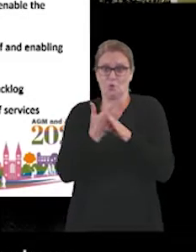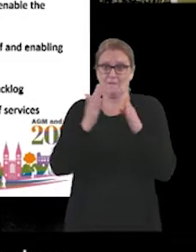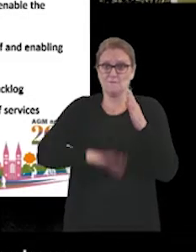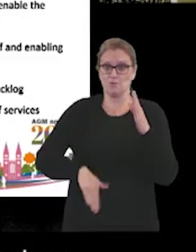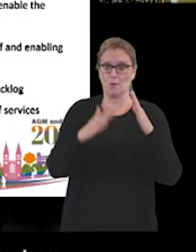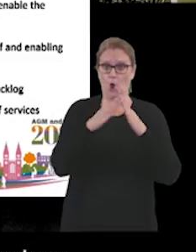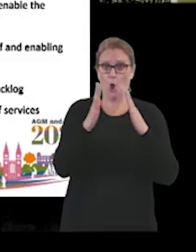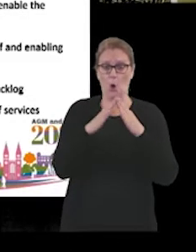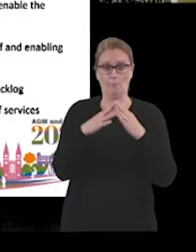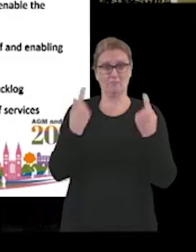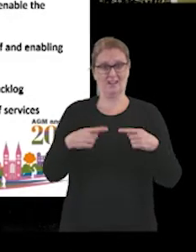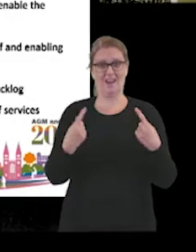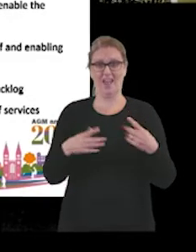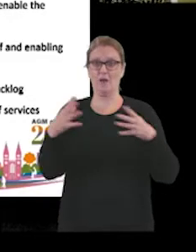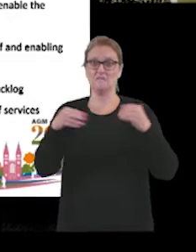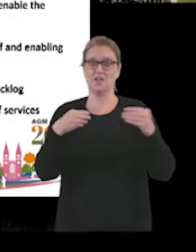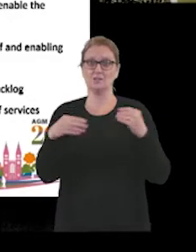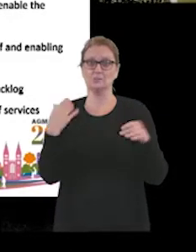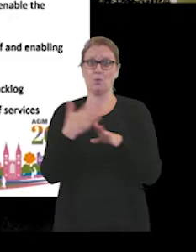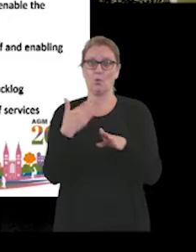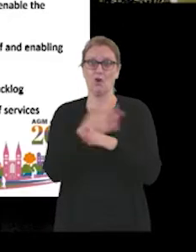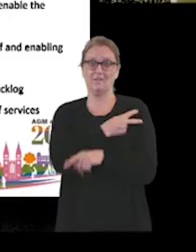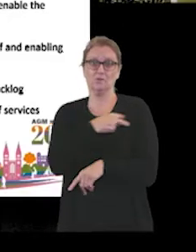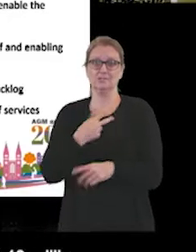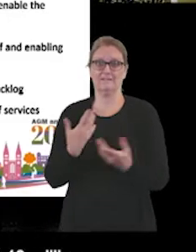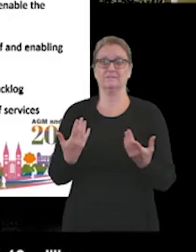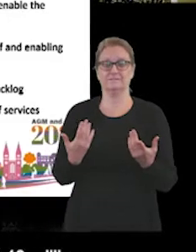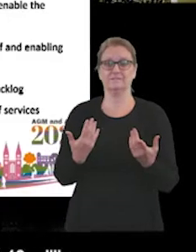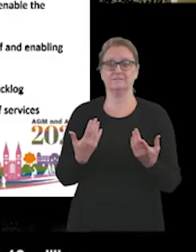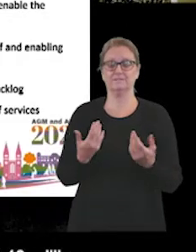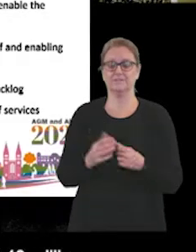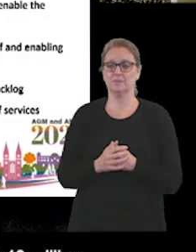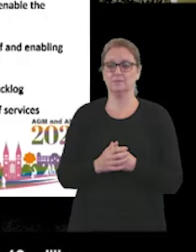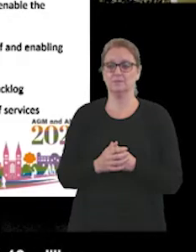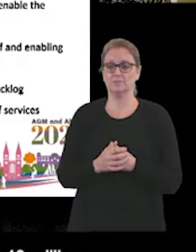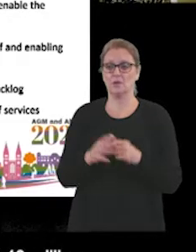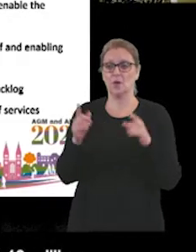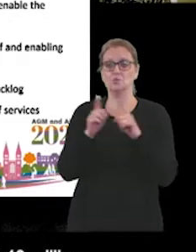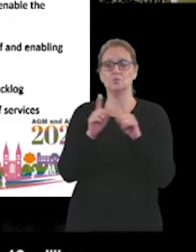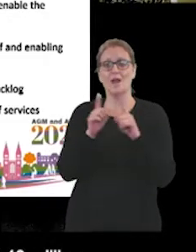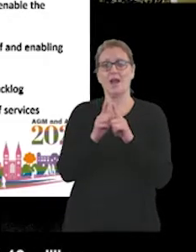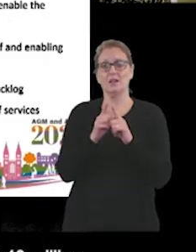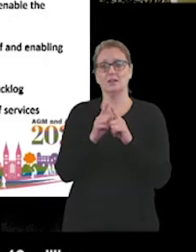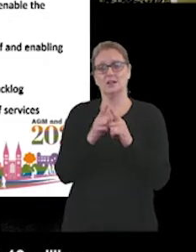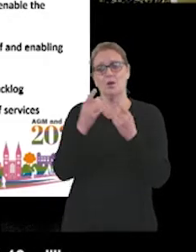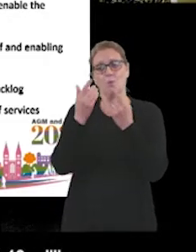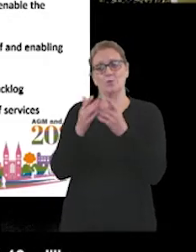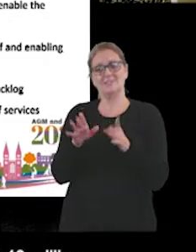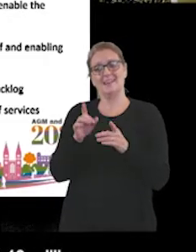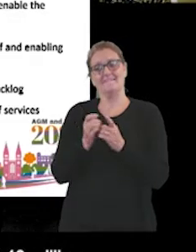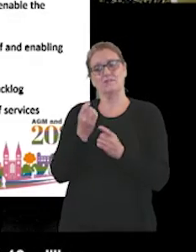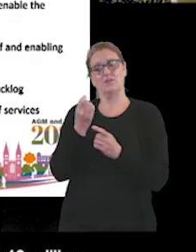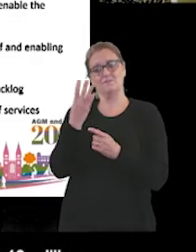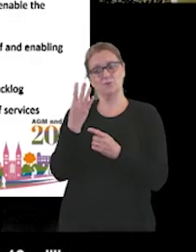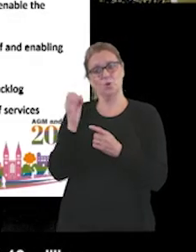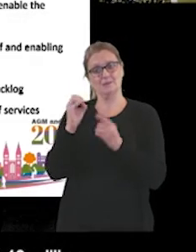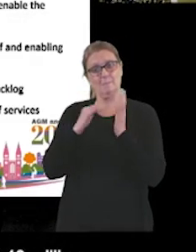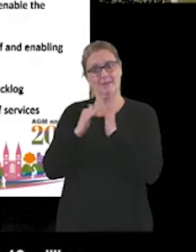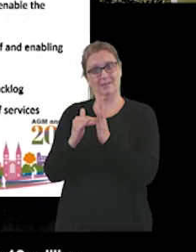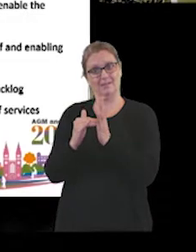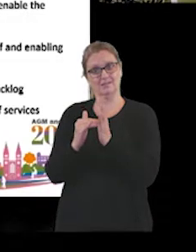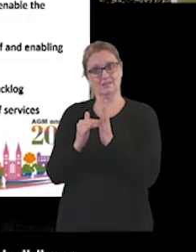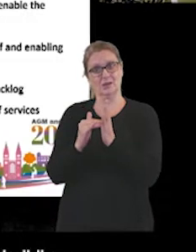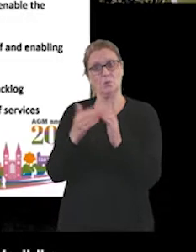flexible working. And last but no means least, we spent the balance of that £40 million on essential backlog